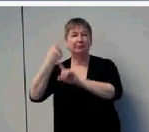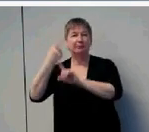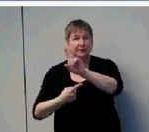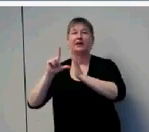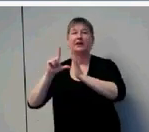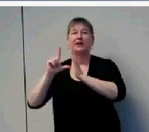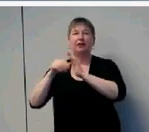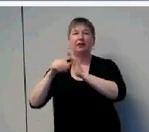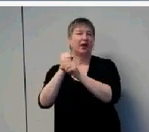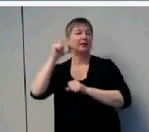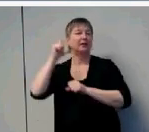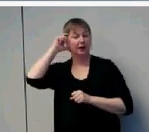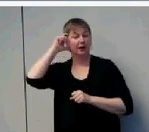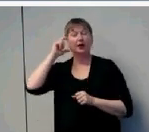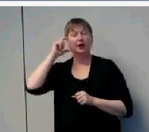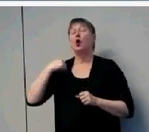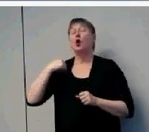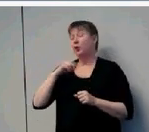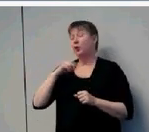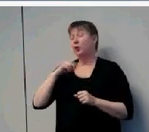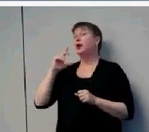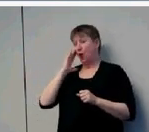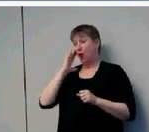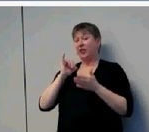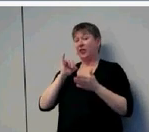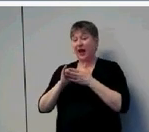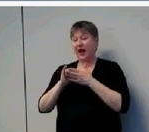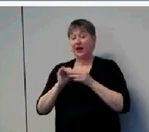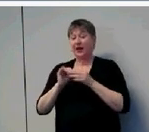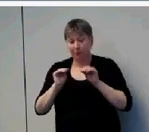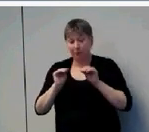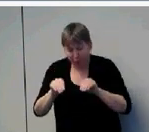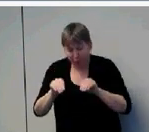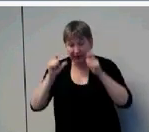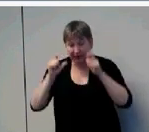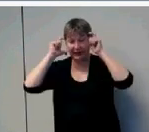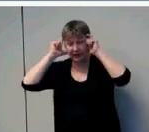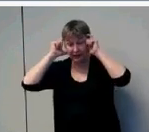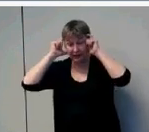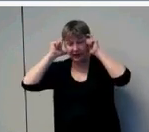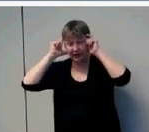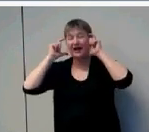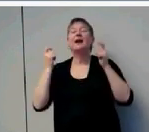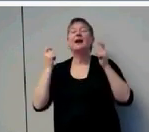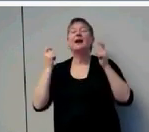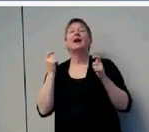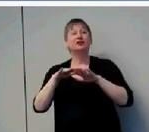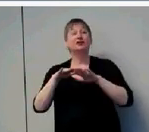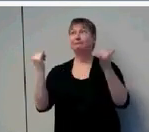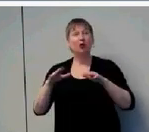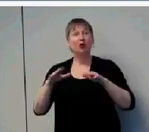that once hearing aids fit, there is variation in children's daily use of hearing aids,